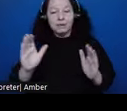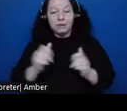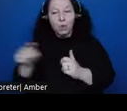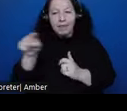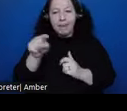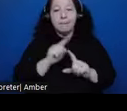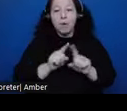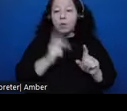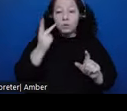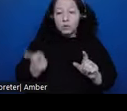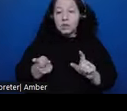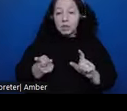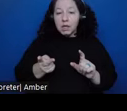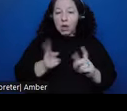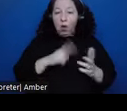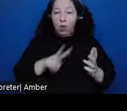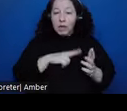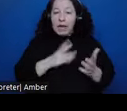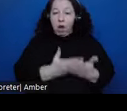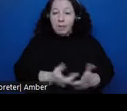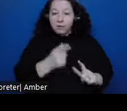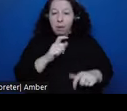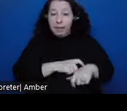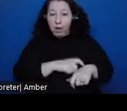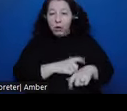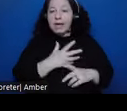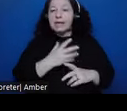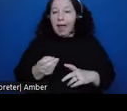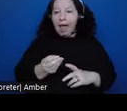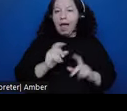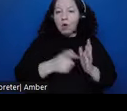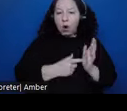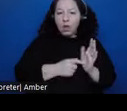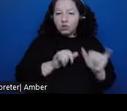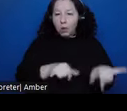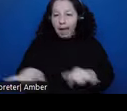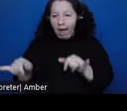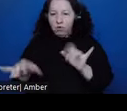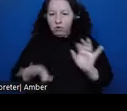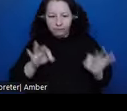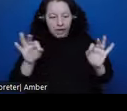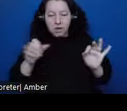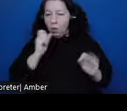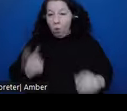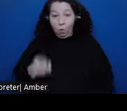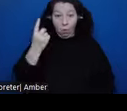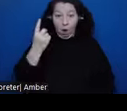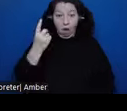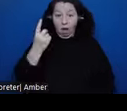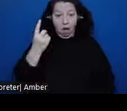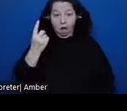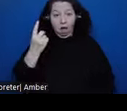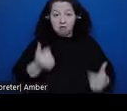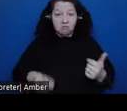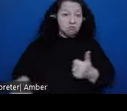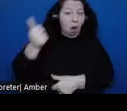documents of the period and archaeological patterns, that there wasn't a single dominant palace or ruler,